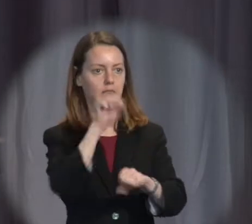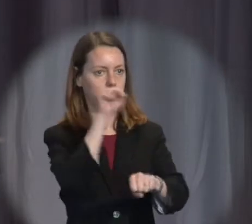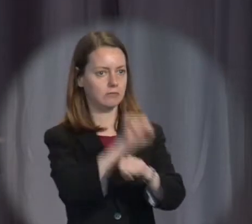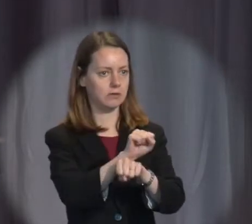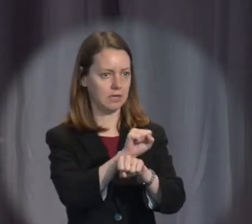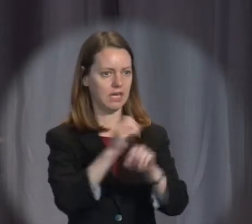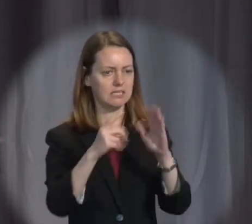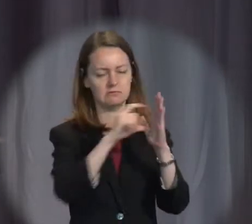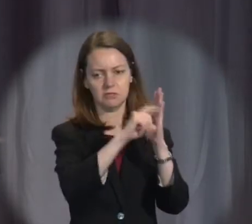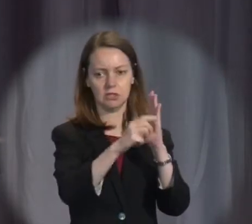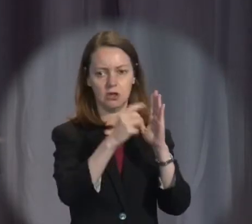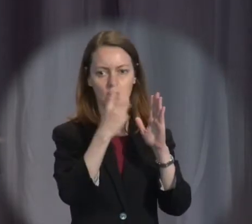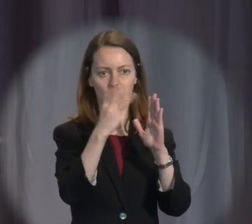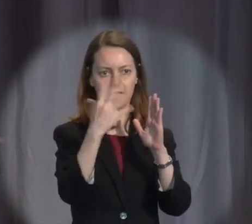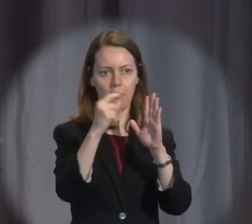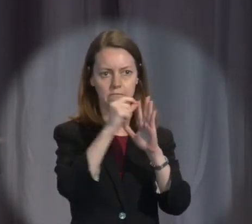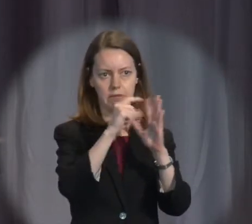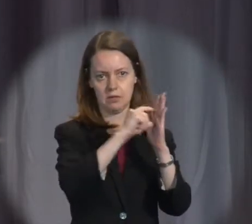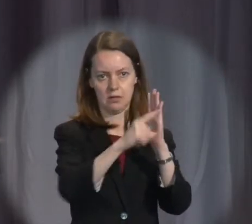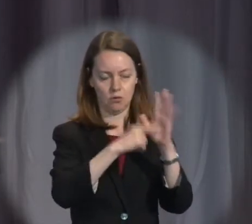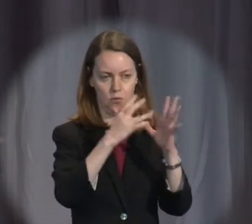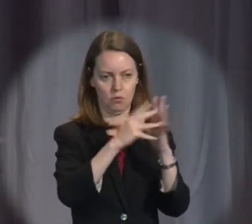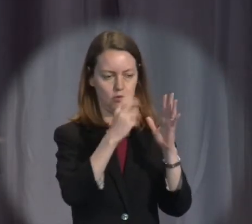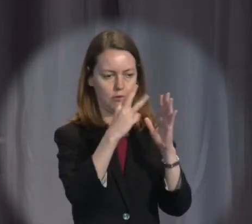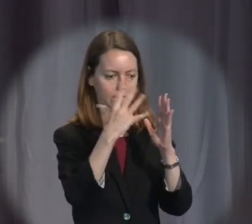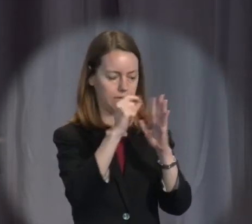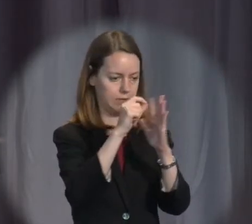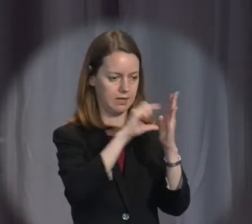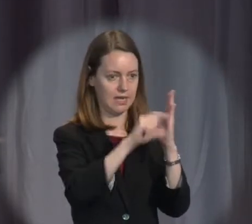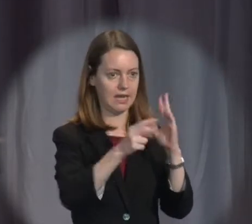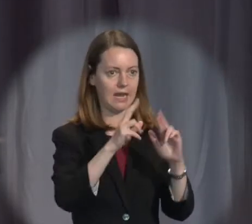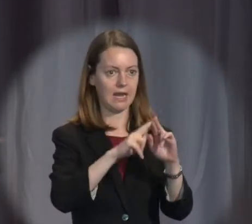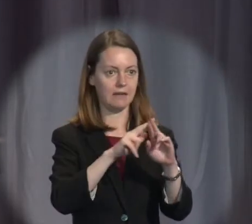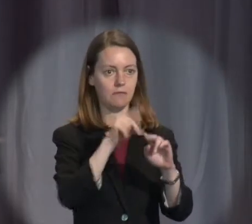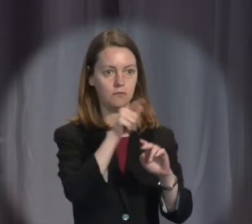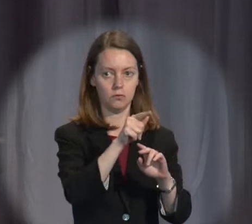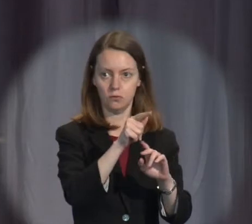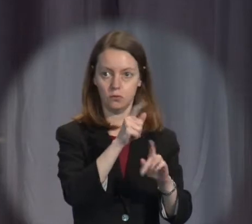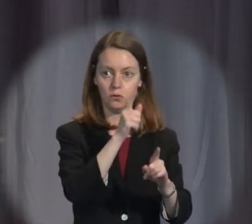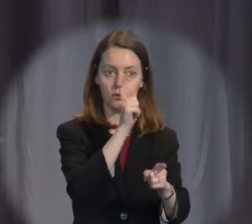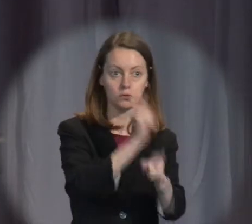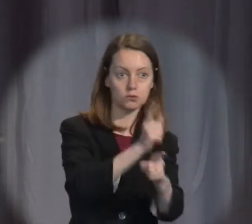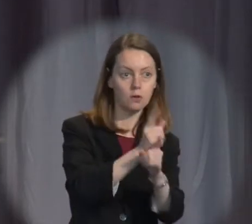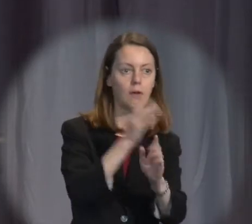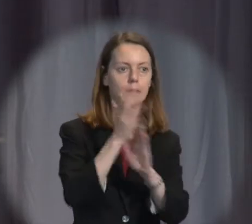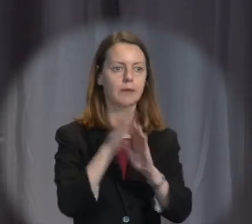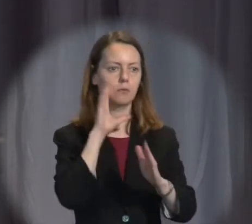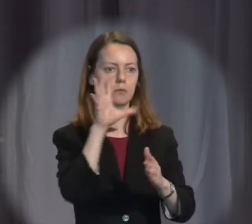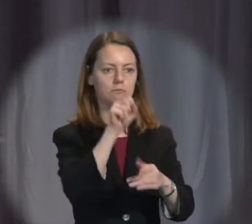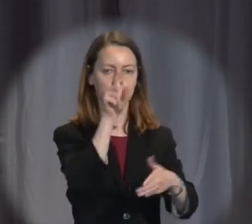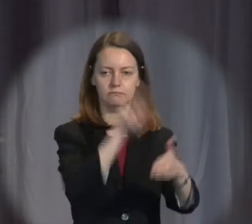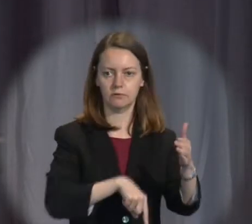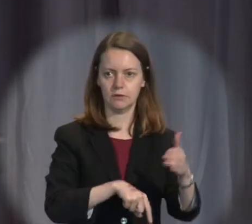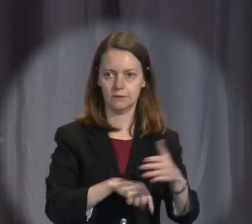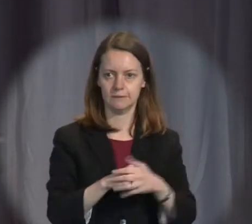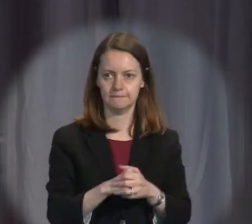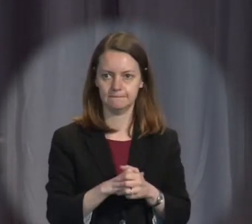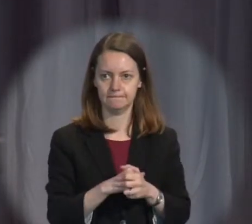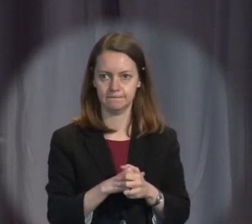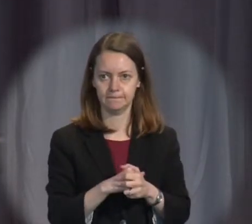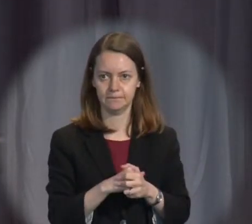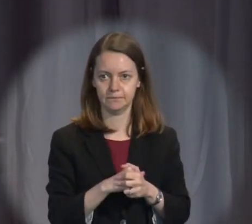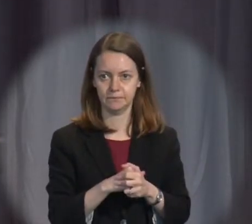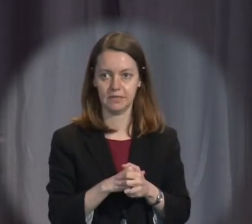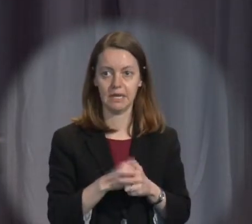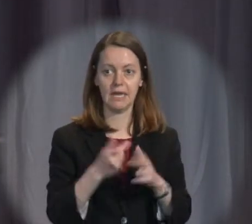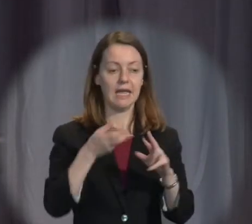of the first tranche of that legislation will be attracted where the disclosure prejudices the effective conduct of a